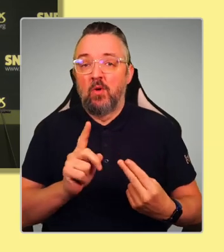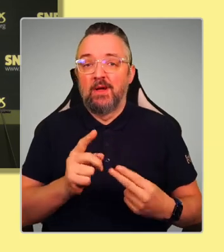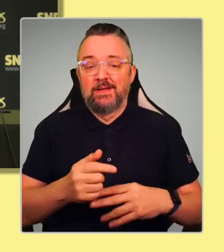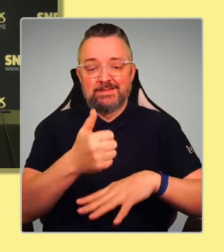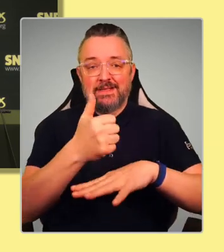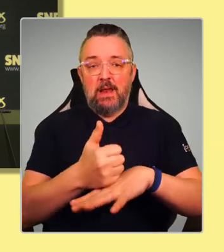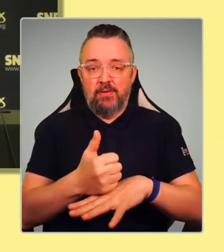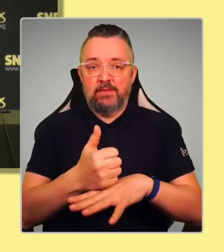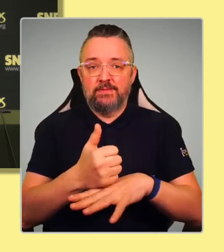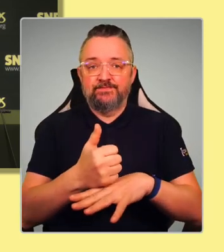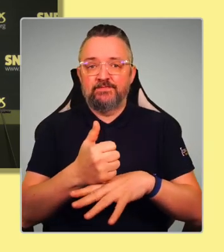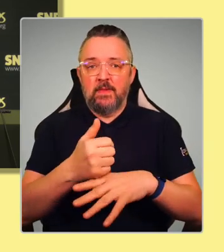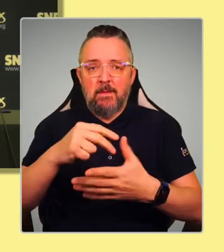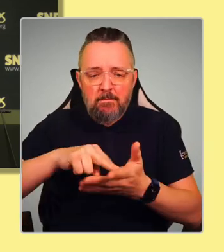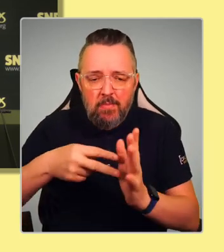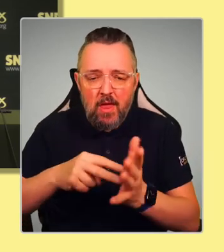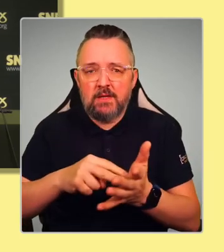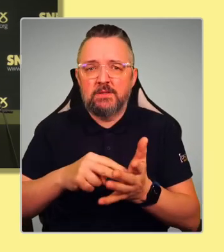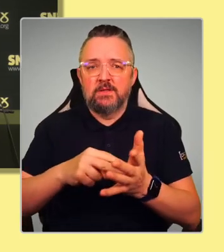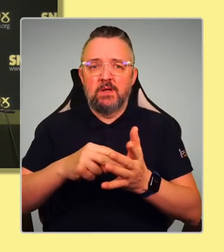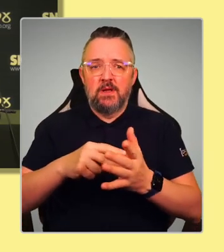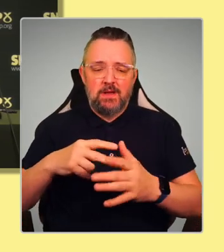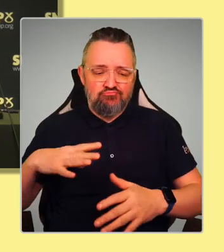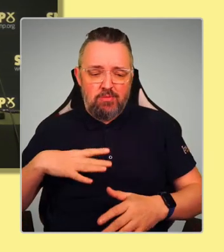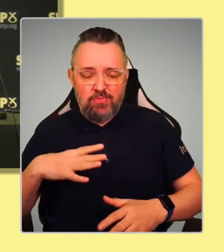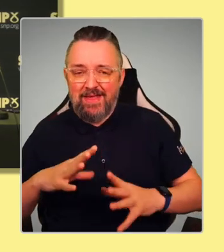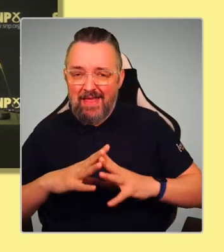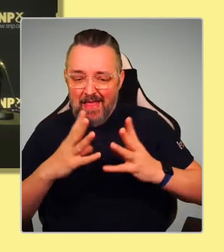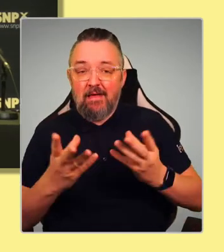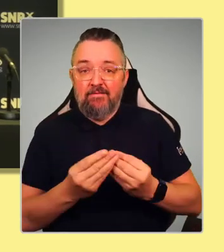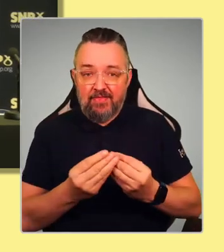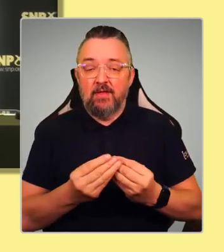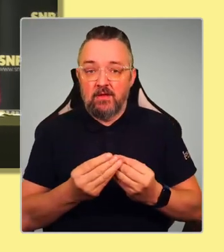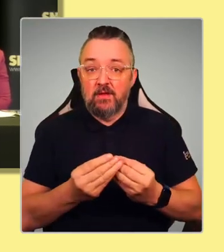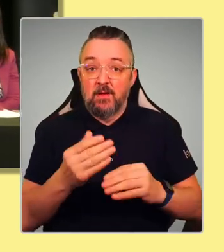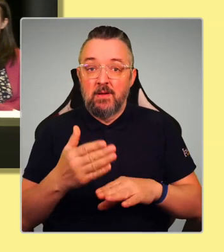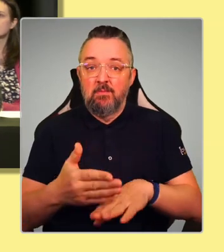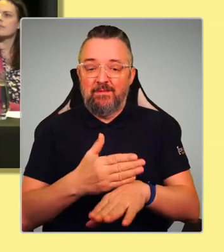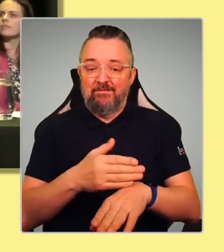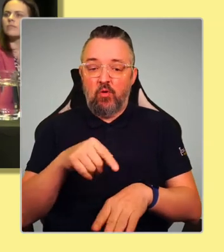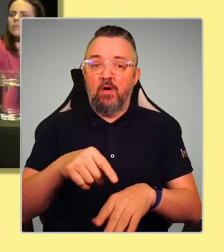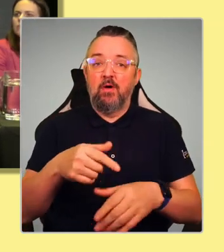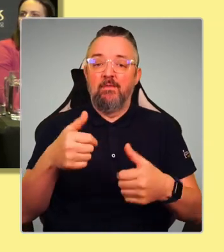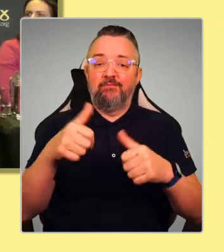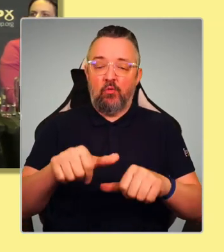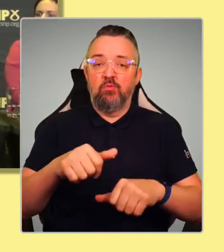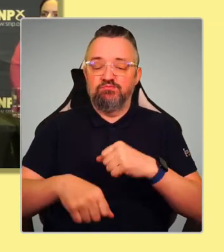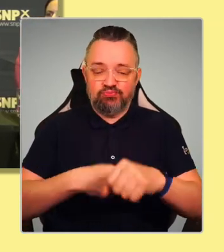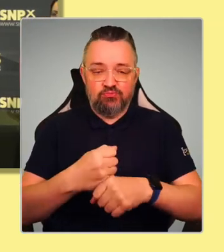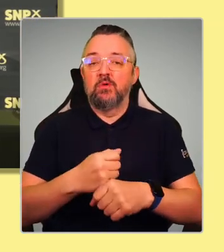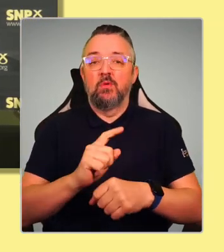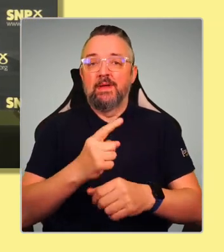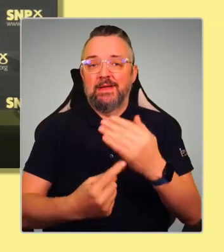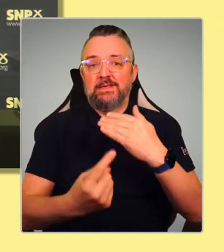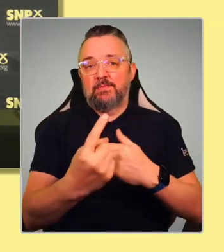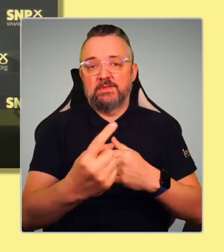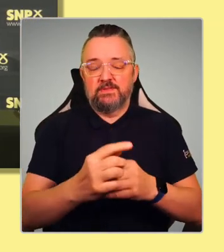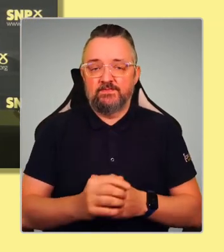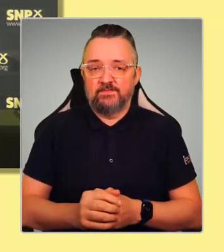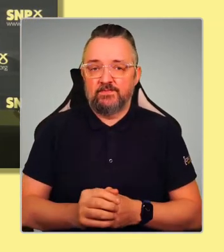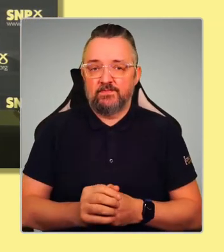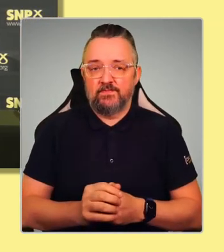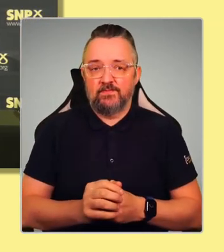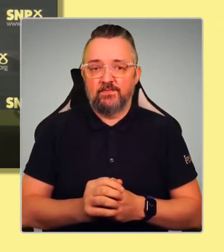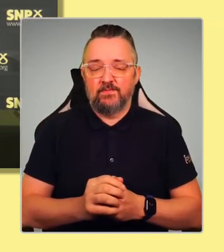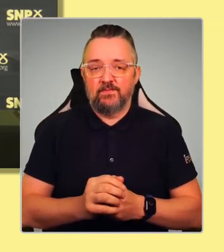of the planning and the preparatory work that we will need in order to become an independent country. And it will also be